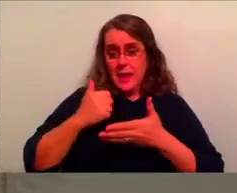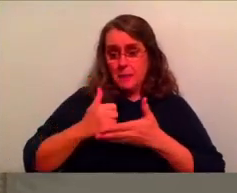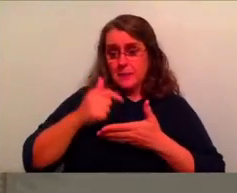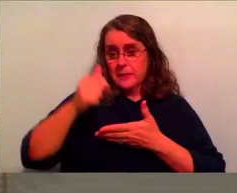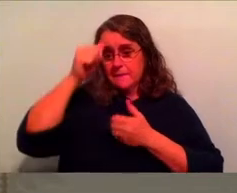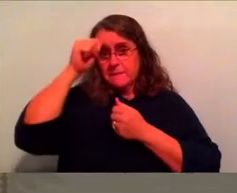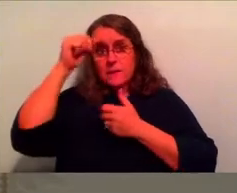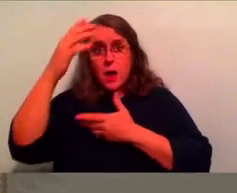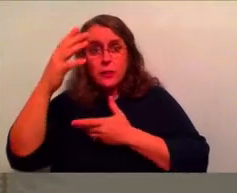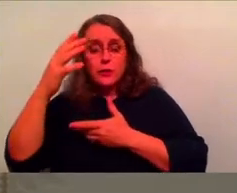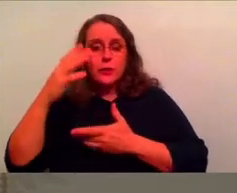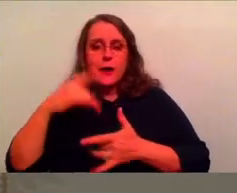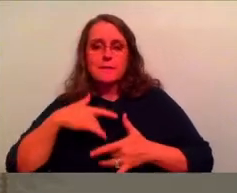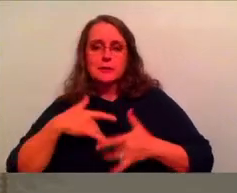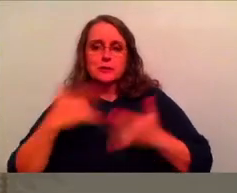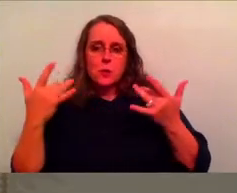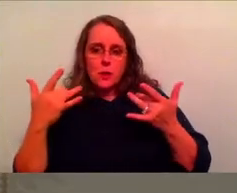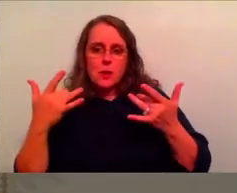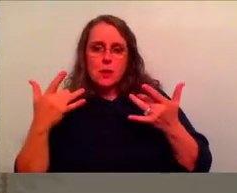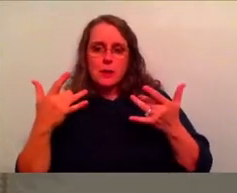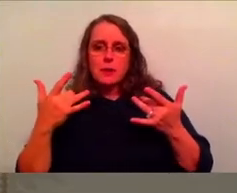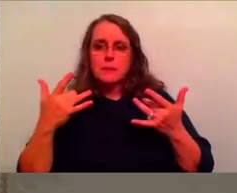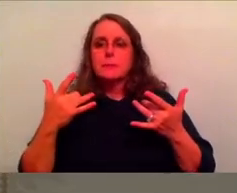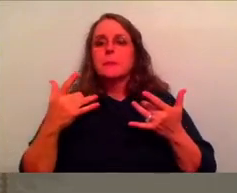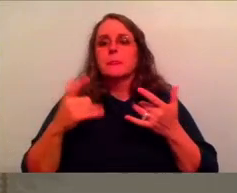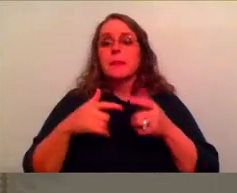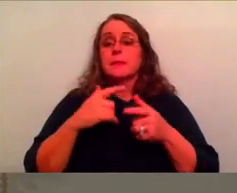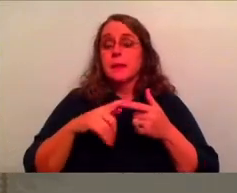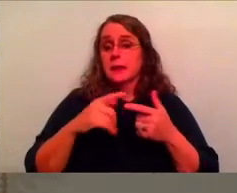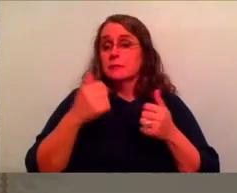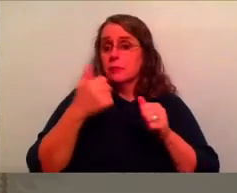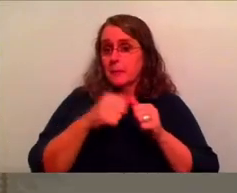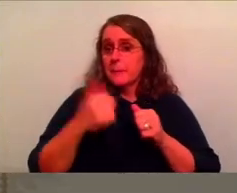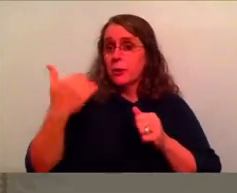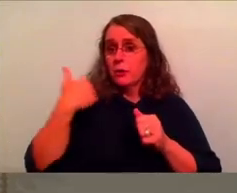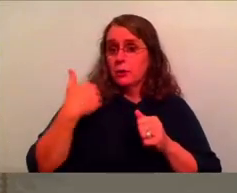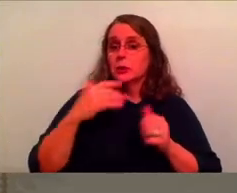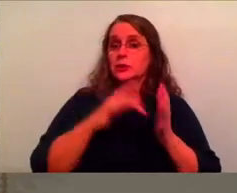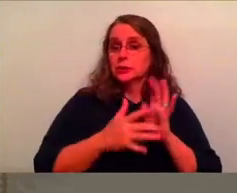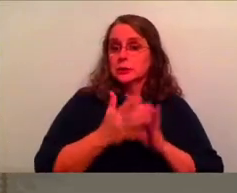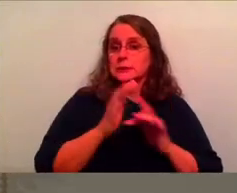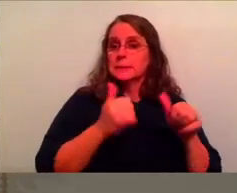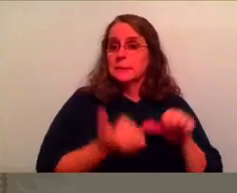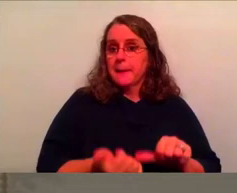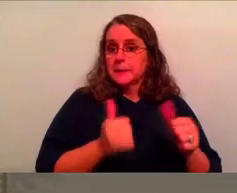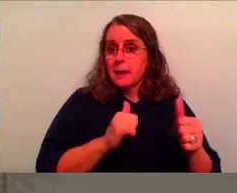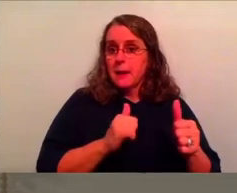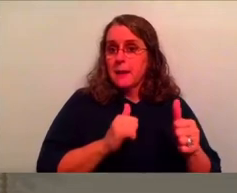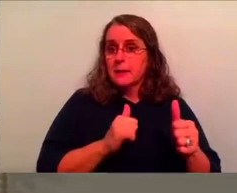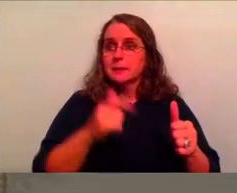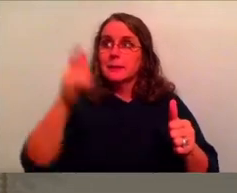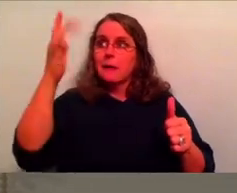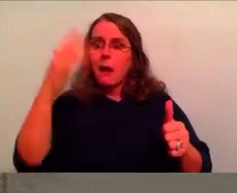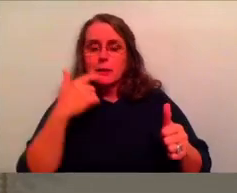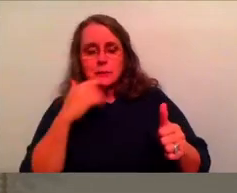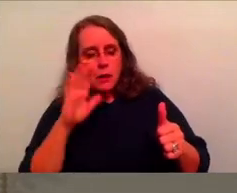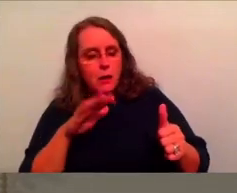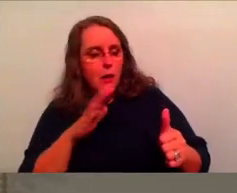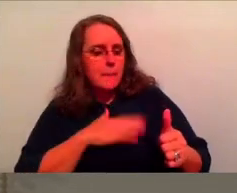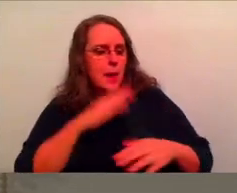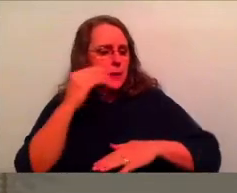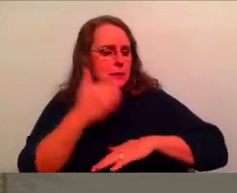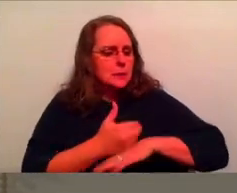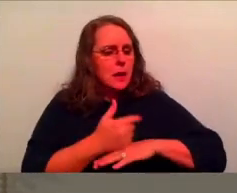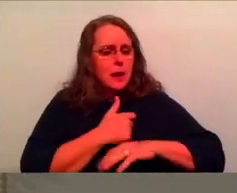the father's pleased with him in a few places, um, when Jesus is baptized, right? He's baptized and God responds, this is my son whom I love with